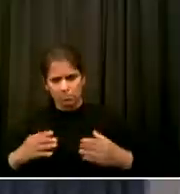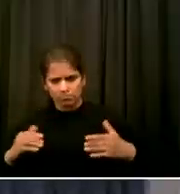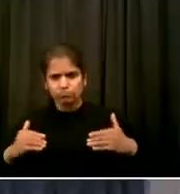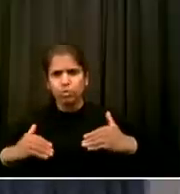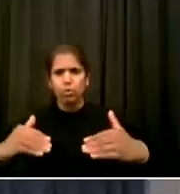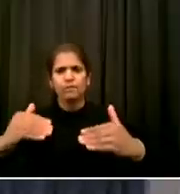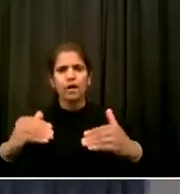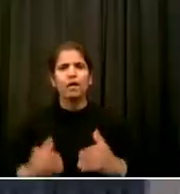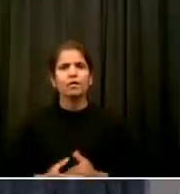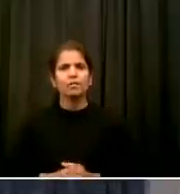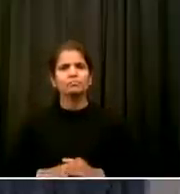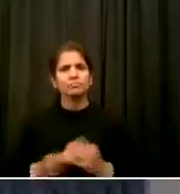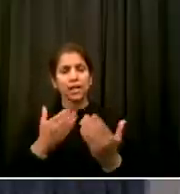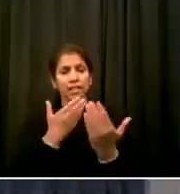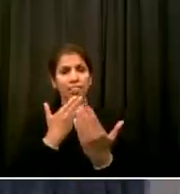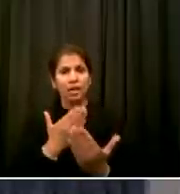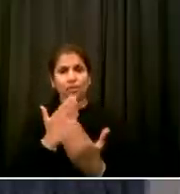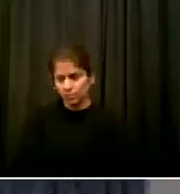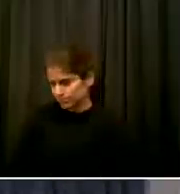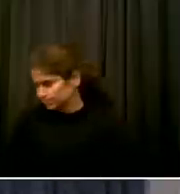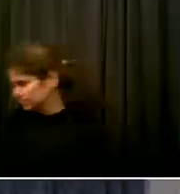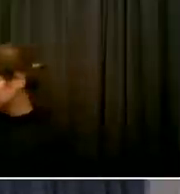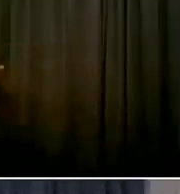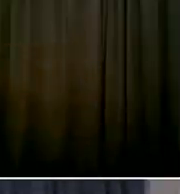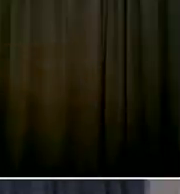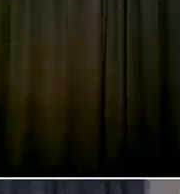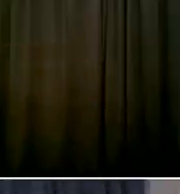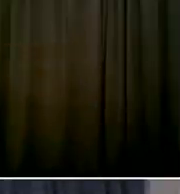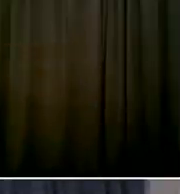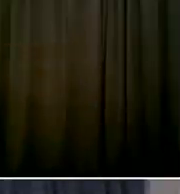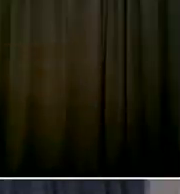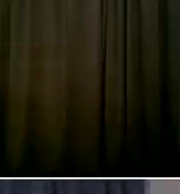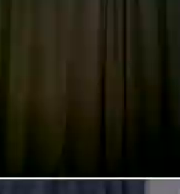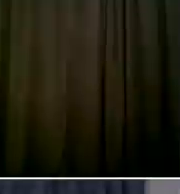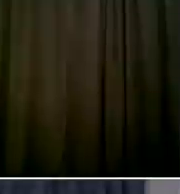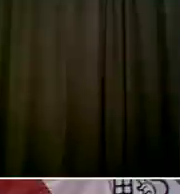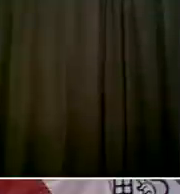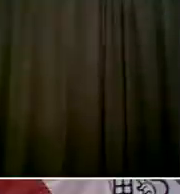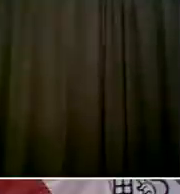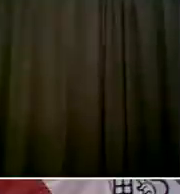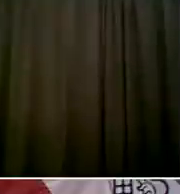Thank you so much Very beautiful And very powerful